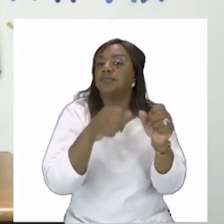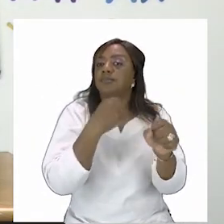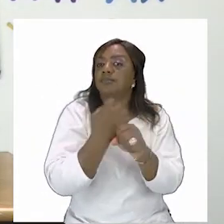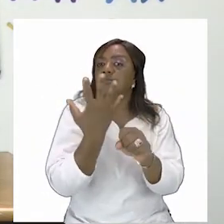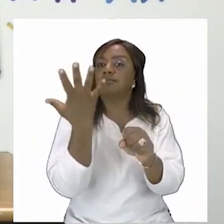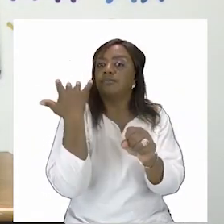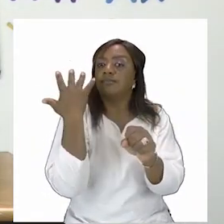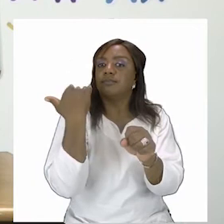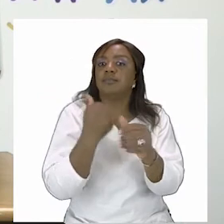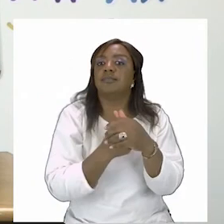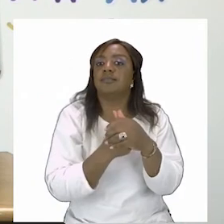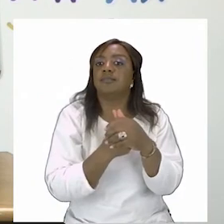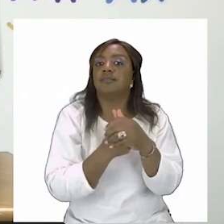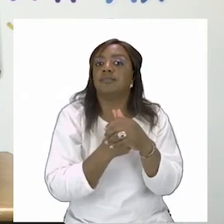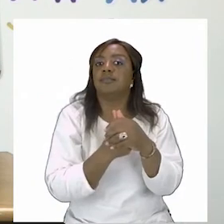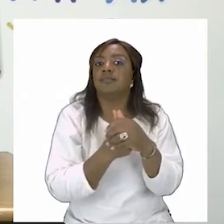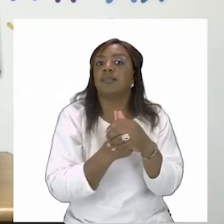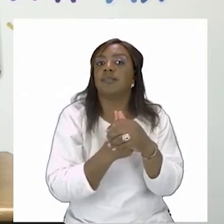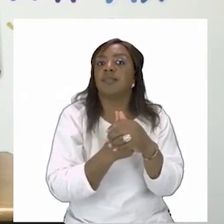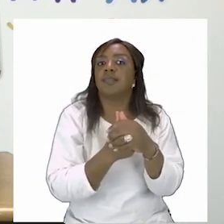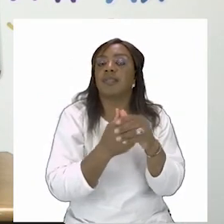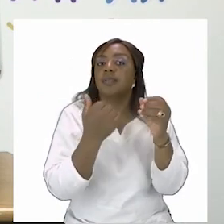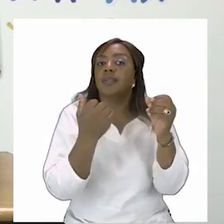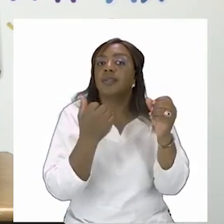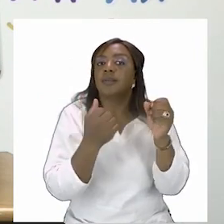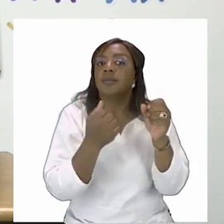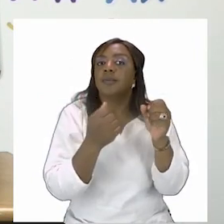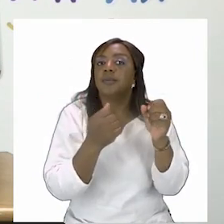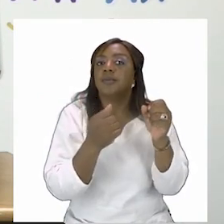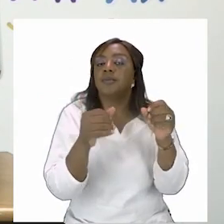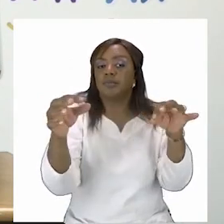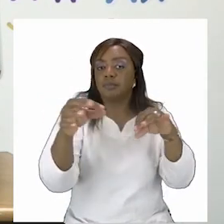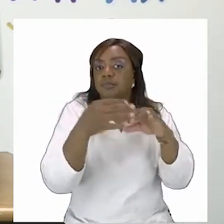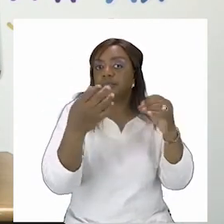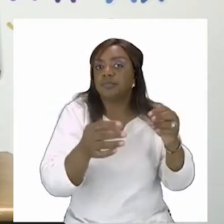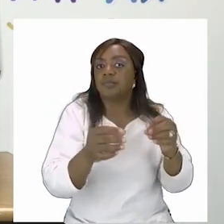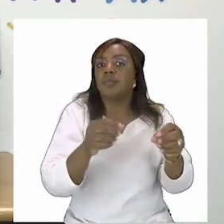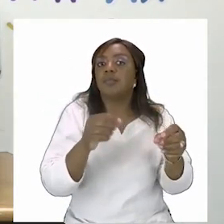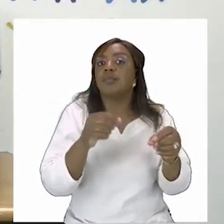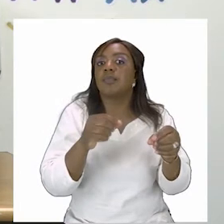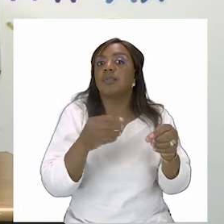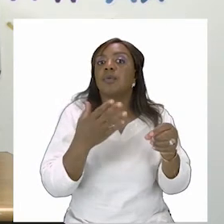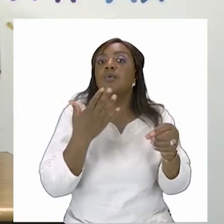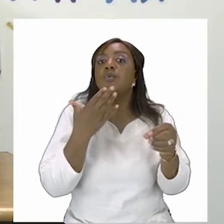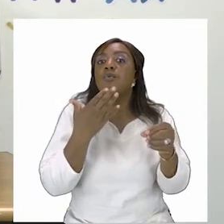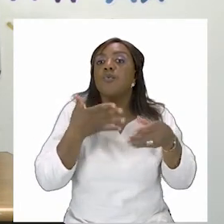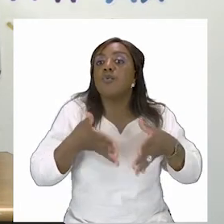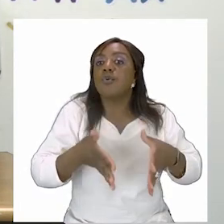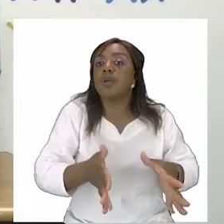built this part of the family the first part that they built was